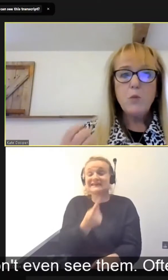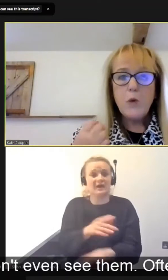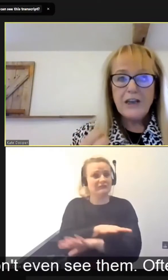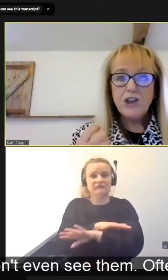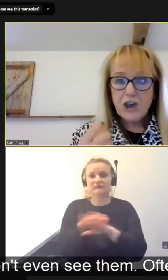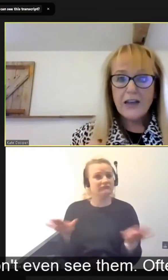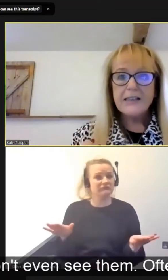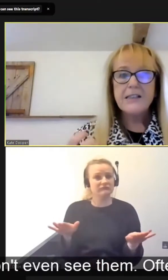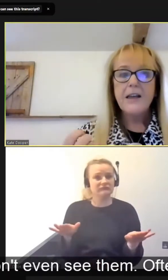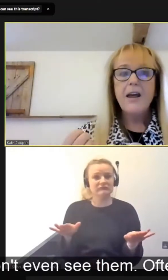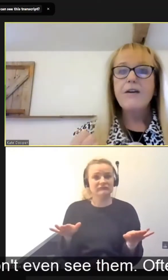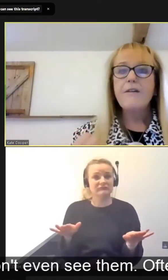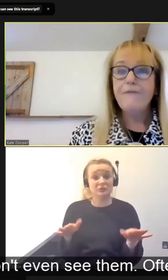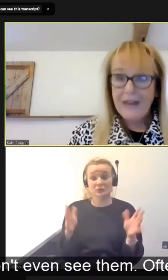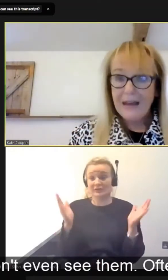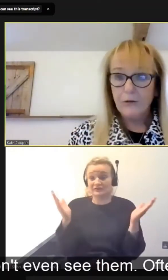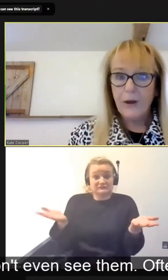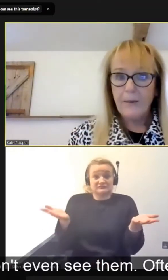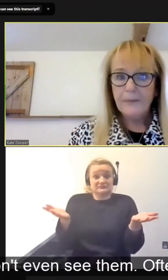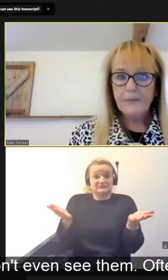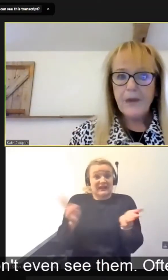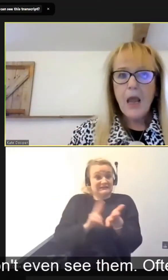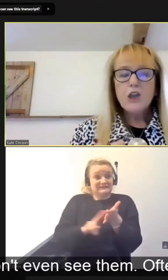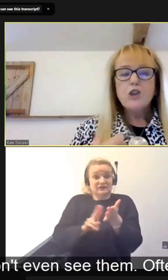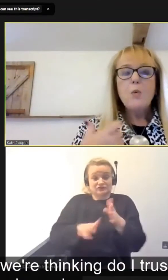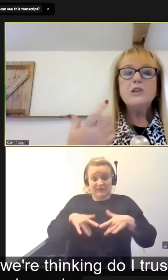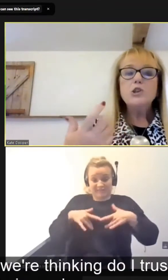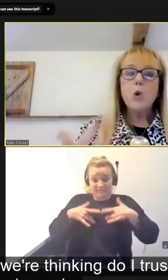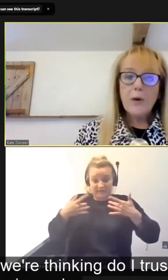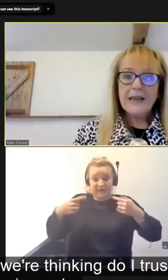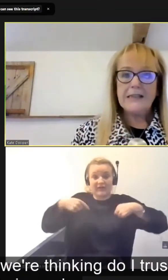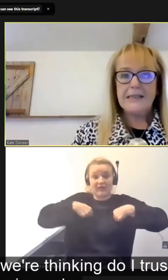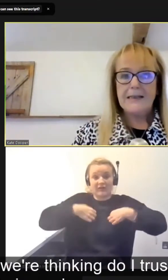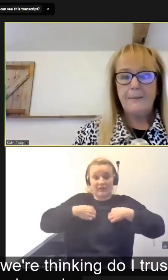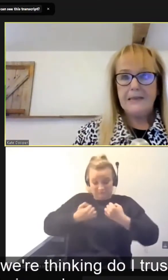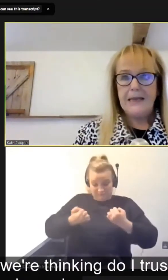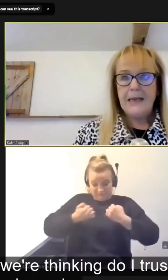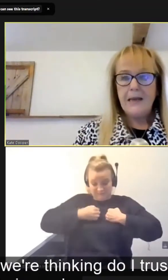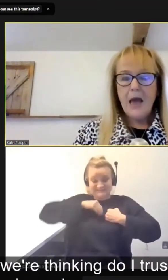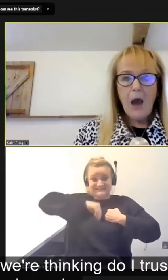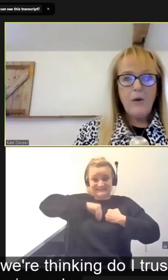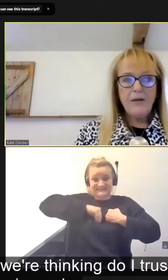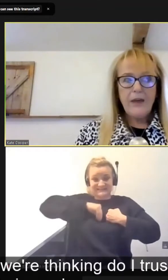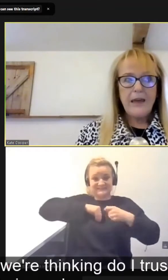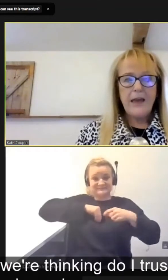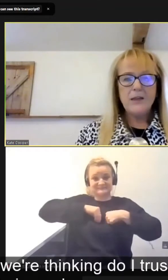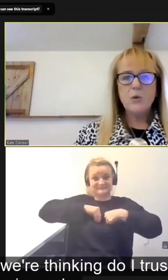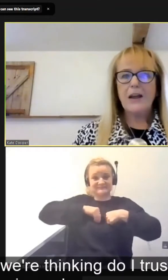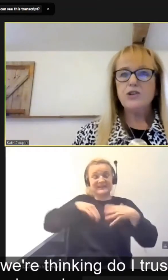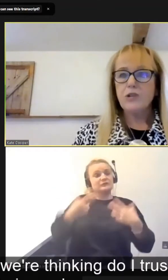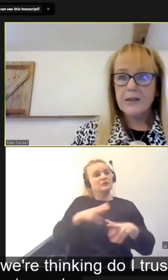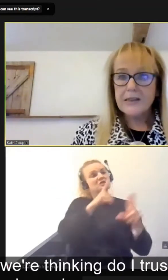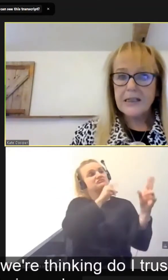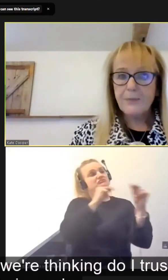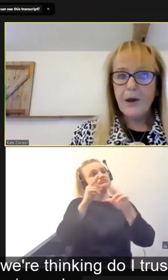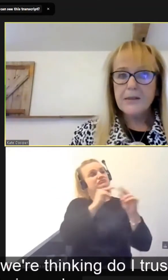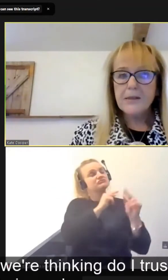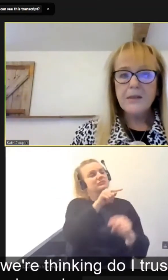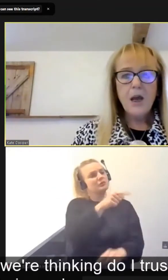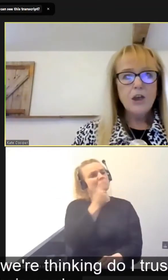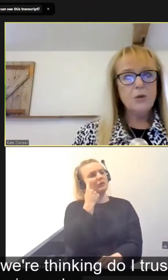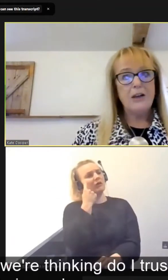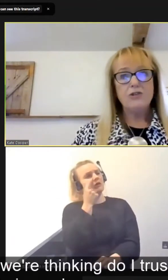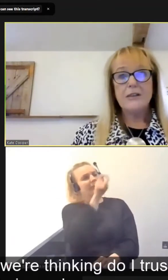Often we just feel them. So we're talking to somebody and we're thinking, do I trust this